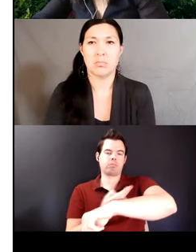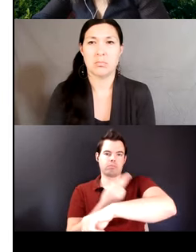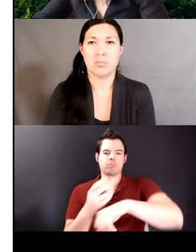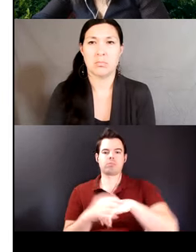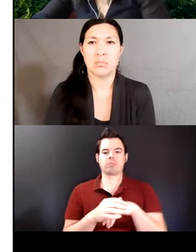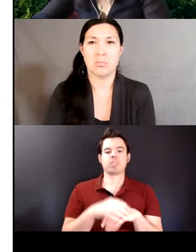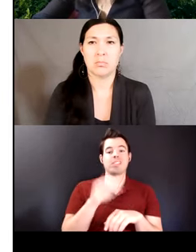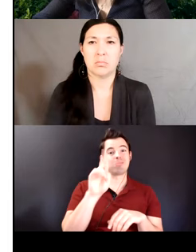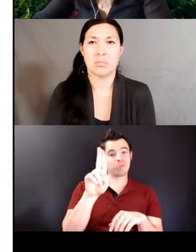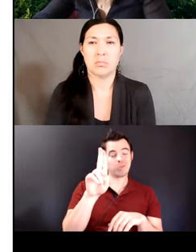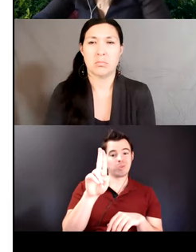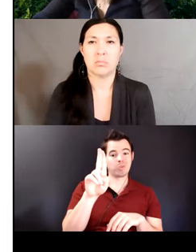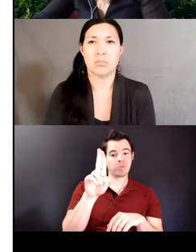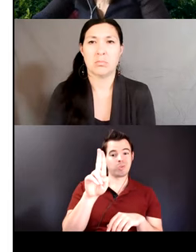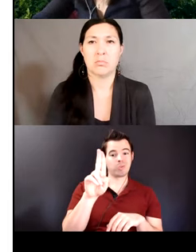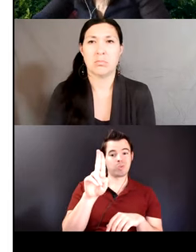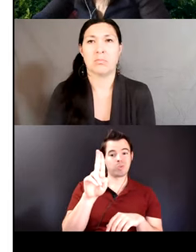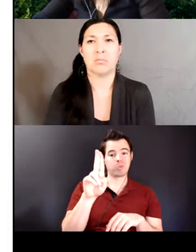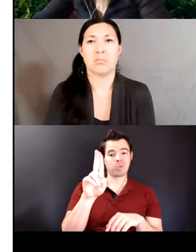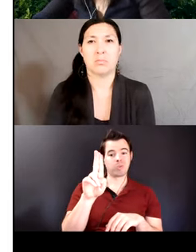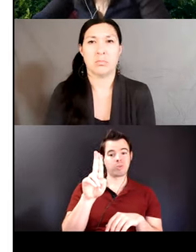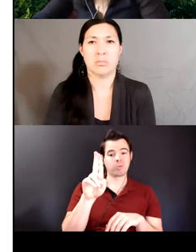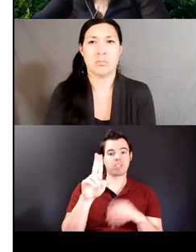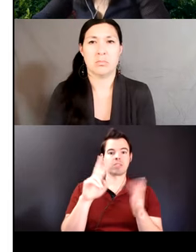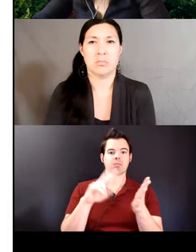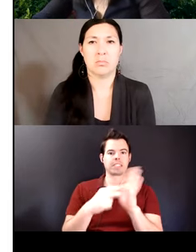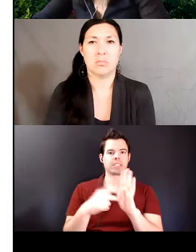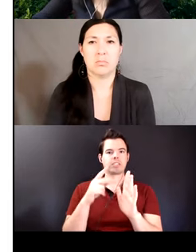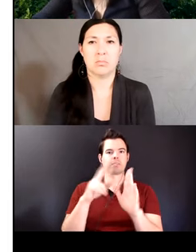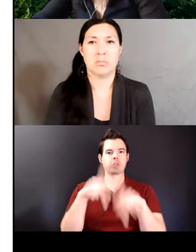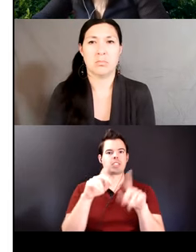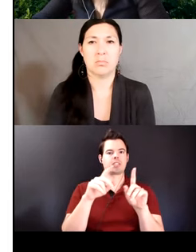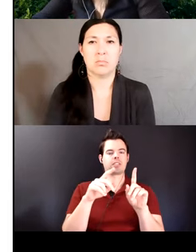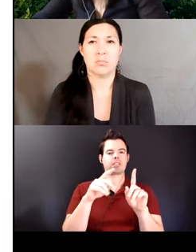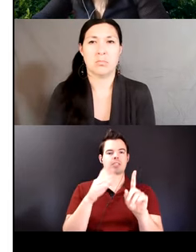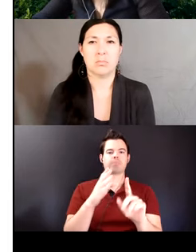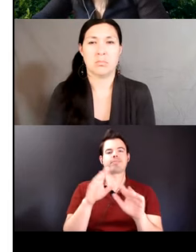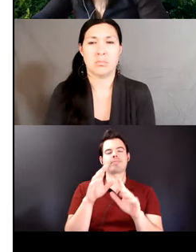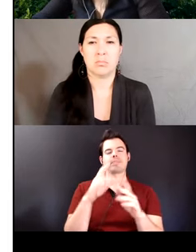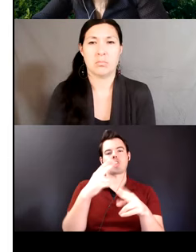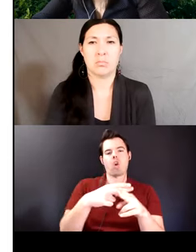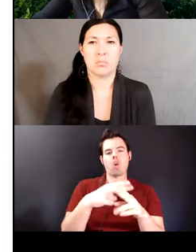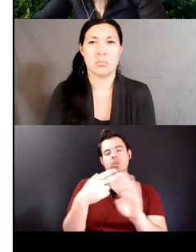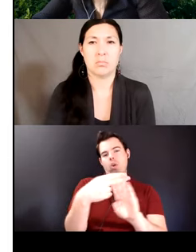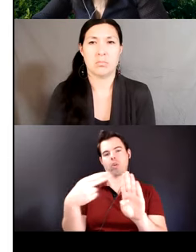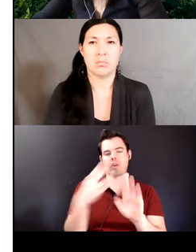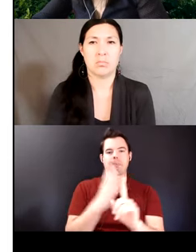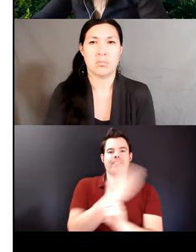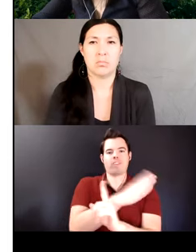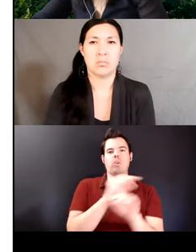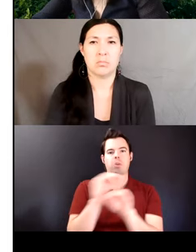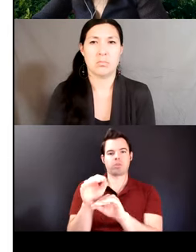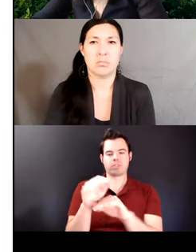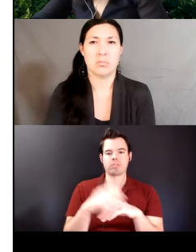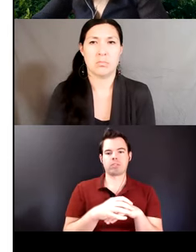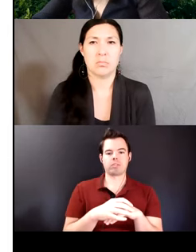combined to activity verbs will trigger prior motion the suffix licenses a locative argument in which verb